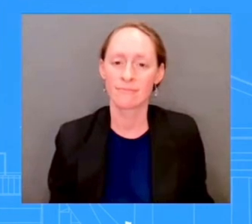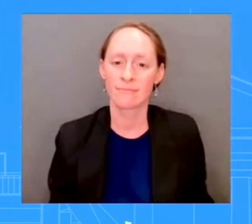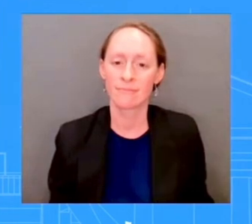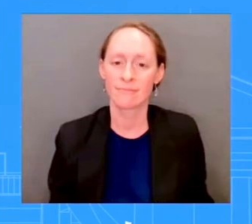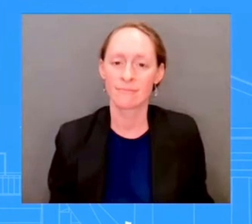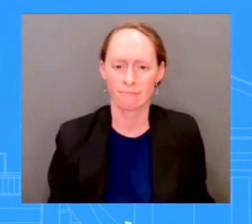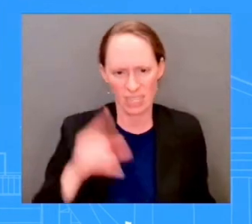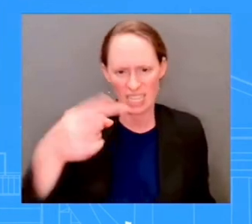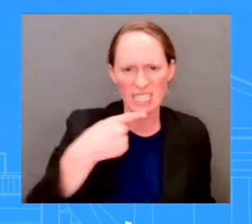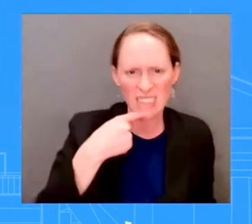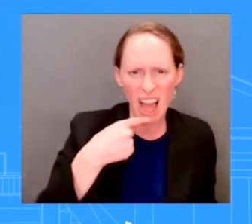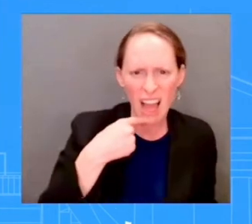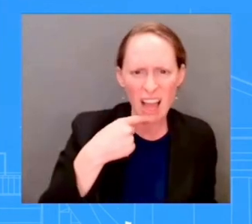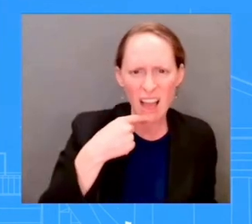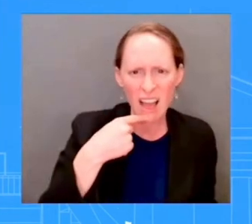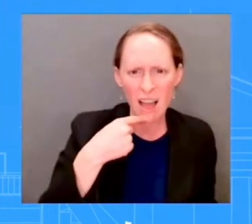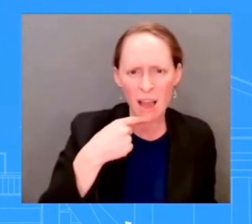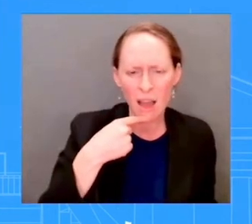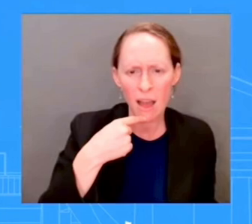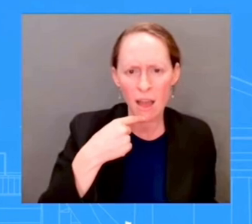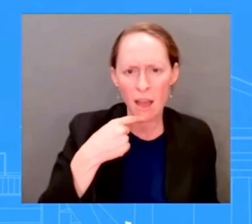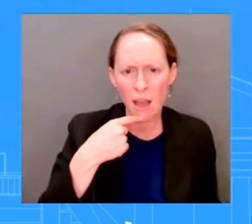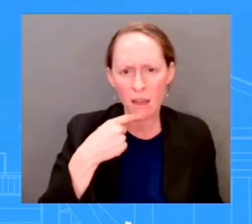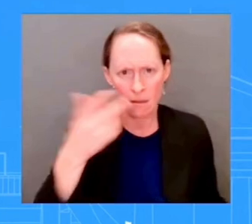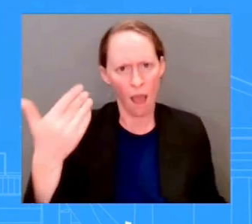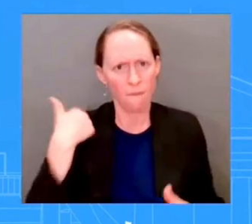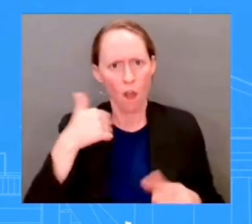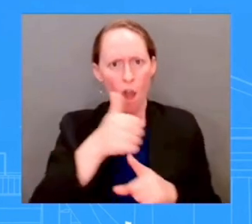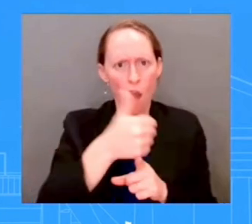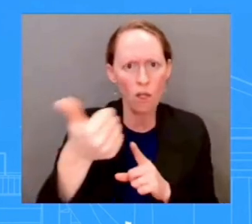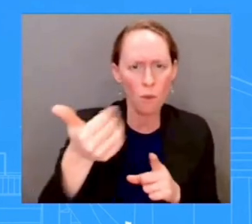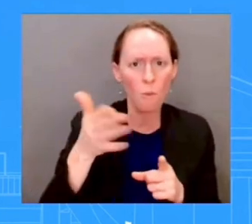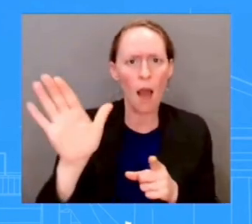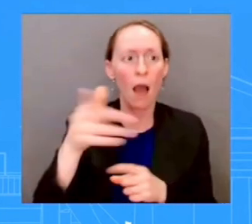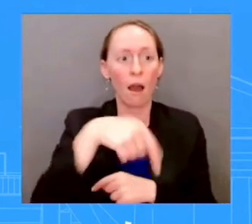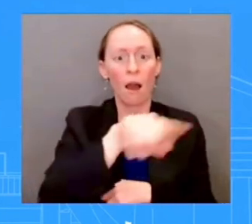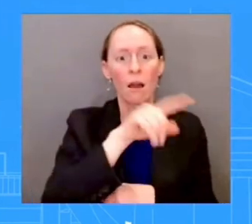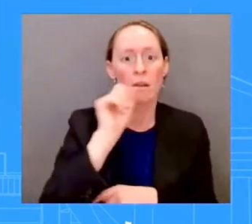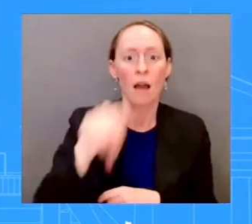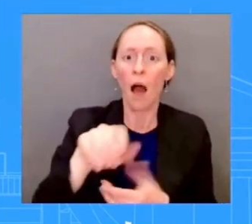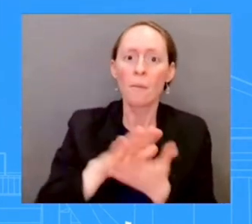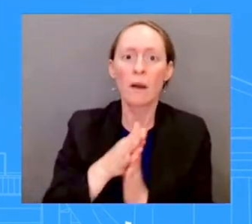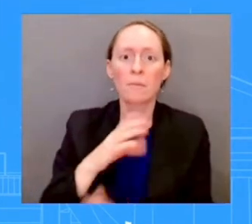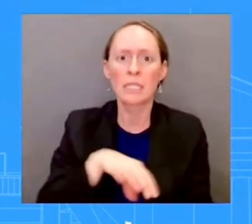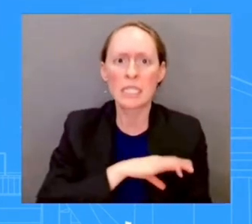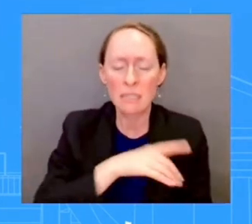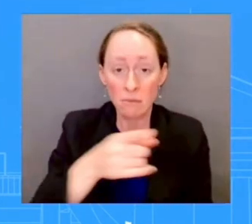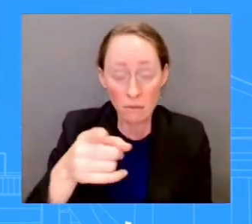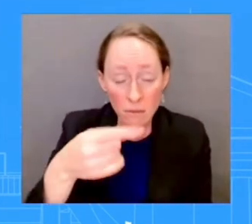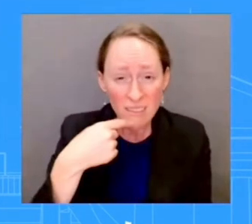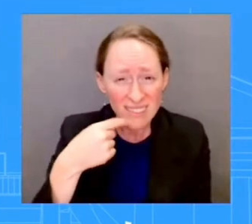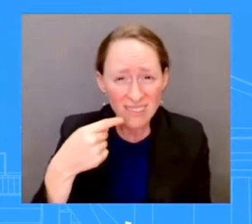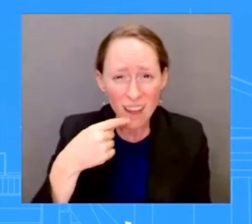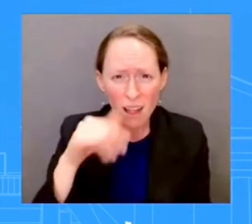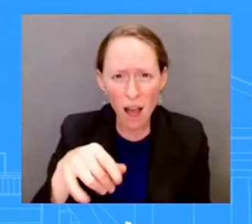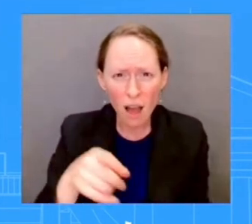legal pathway for migrants to enter this COVID. We're about the legal pathways to migrants coming. Yes. From the parole program.